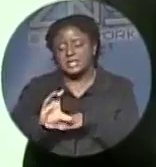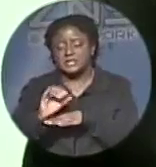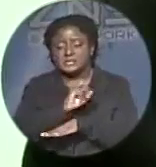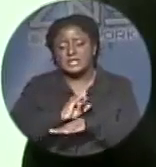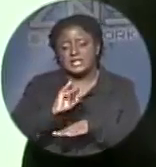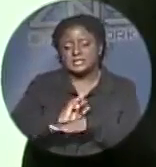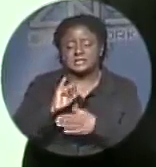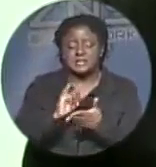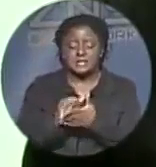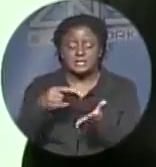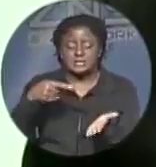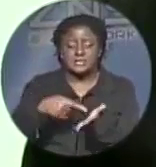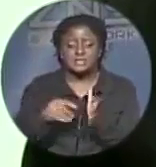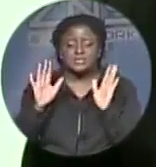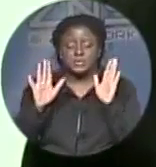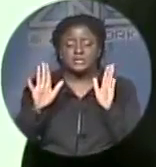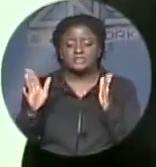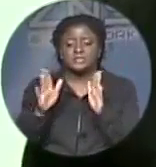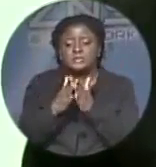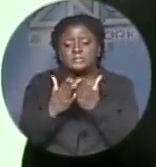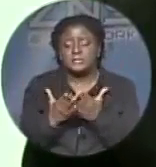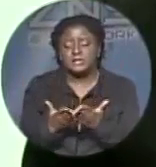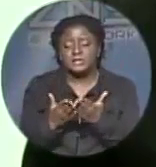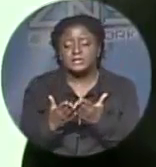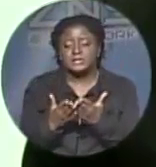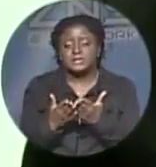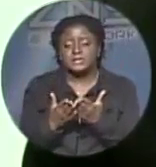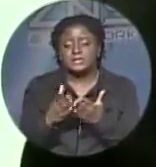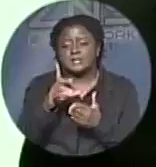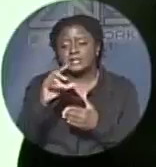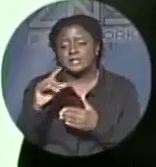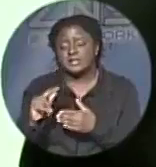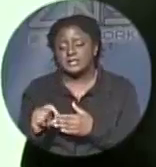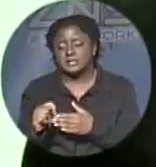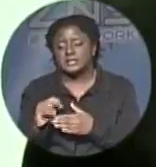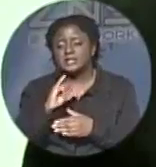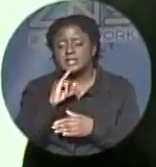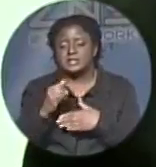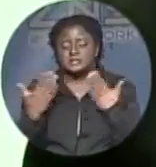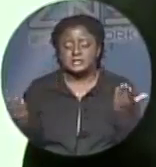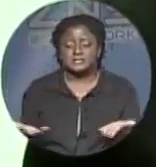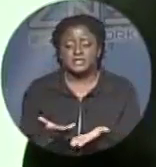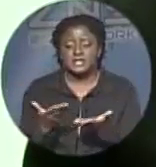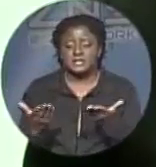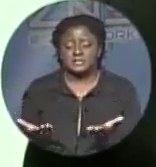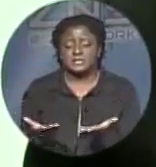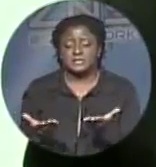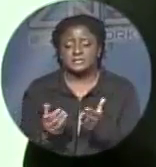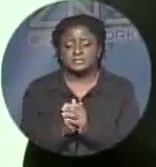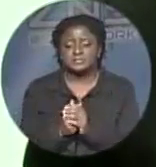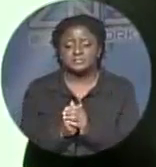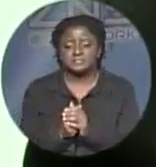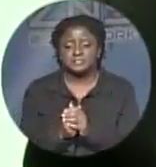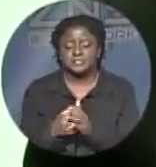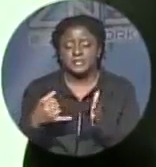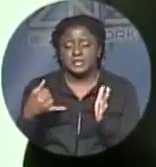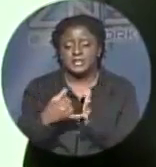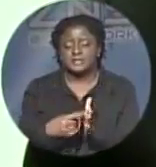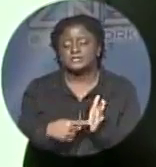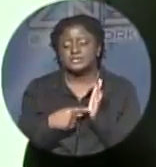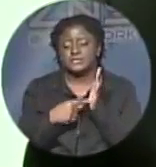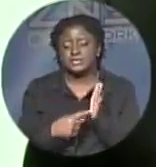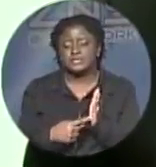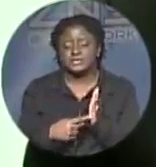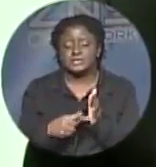is available. It has been bound in soft cover and in hard cover. It showcases